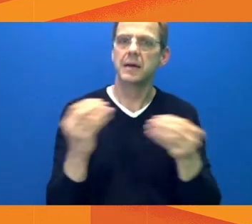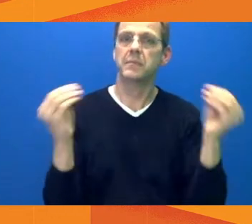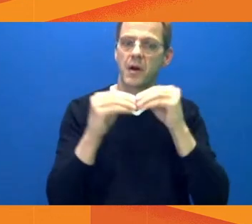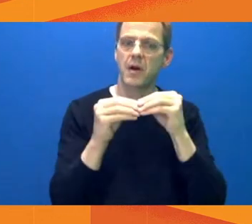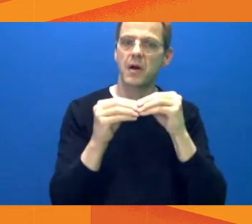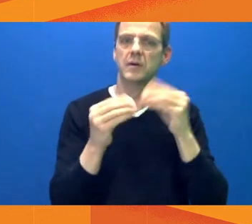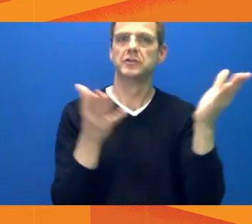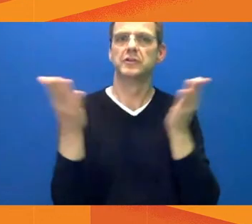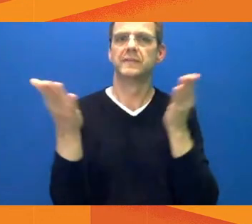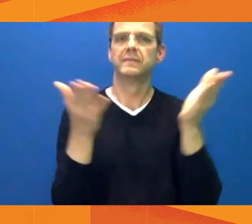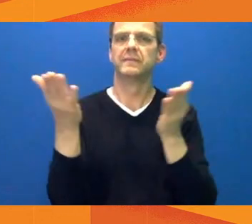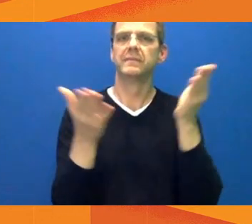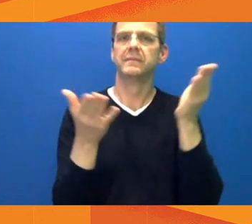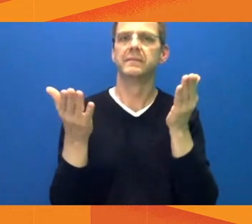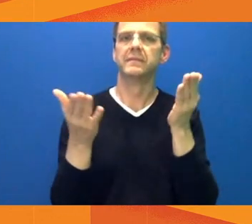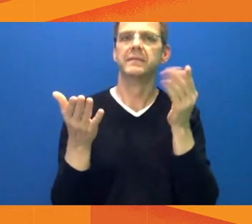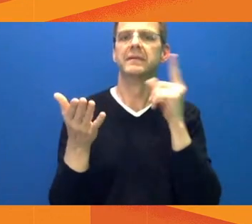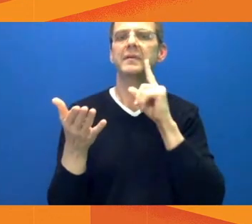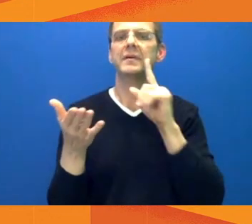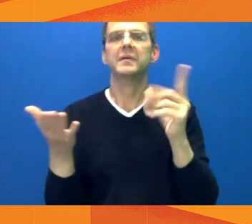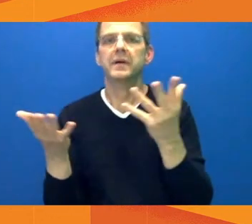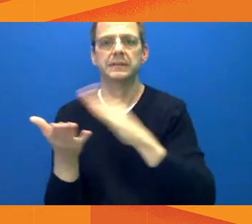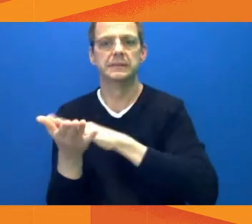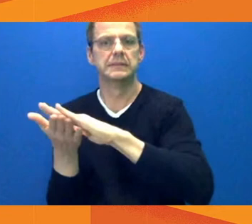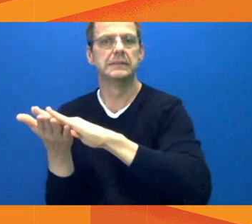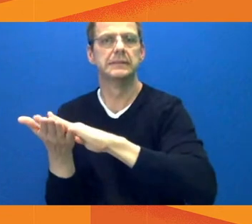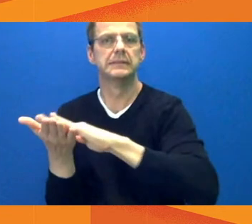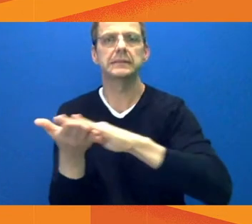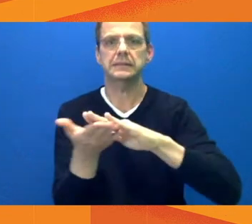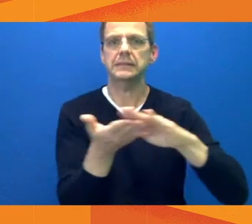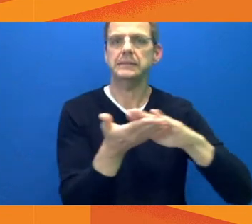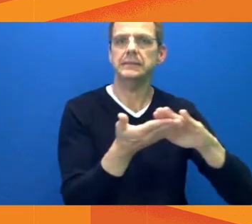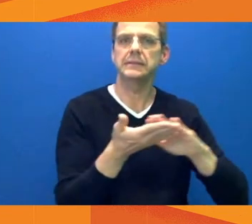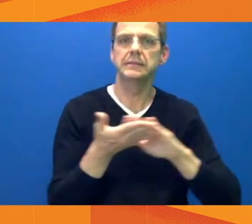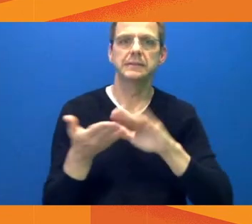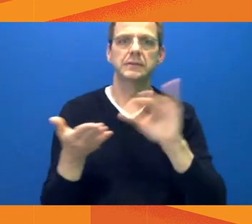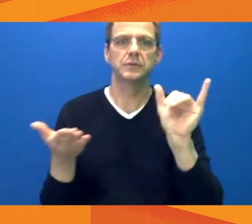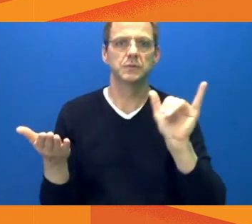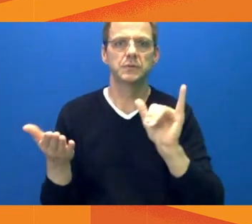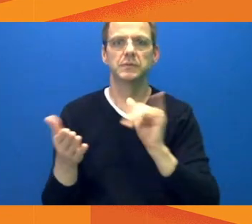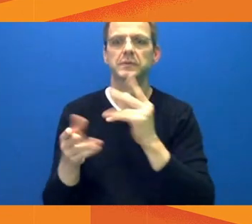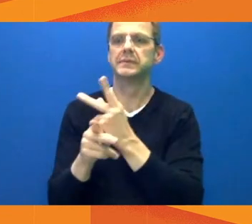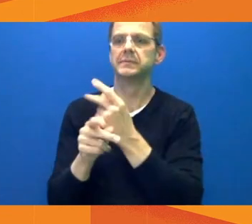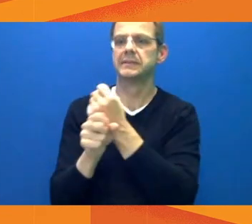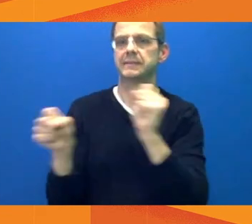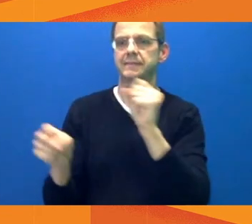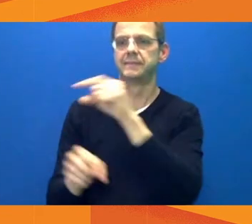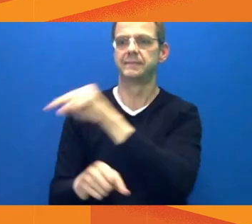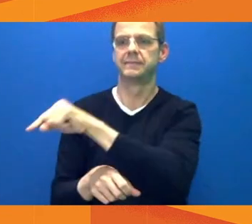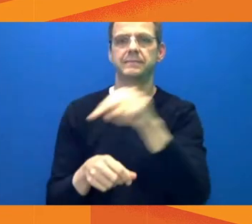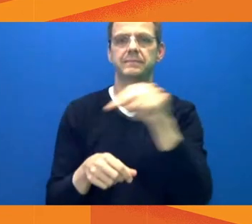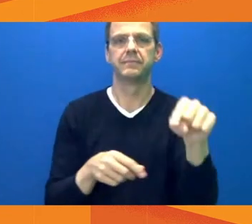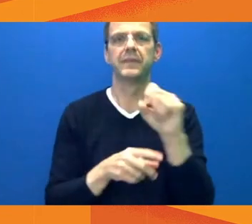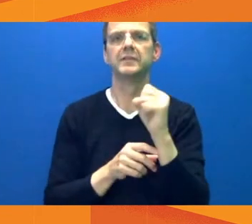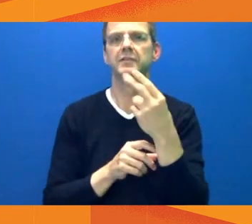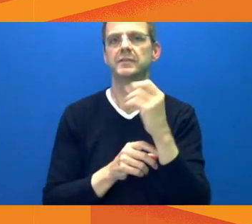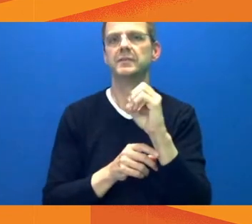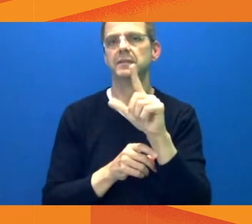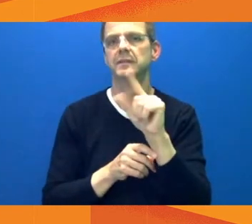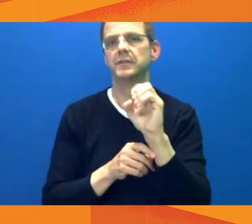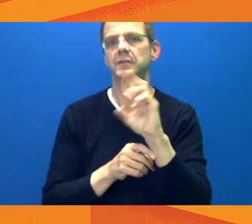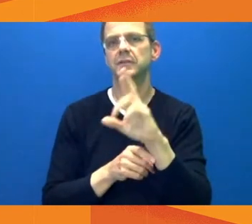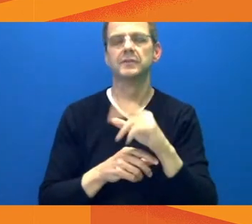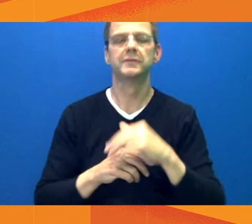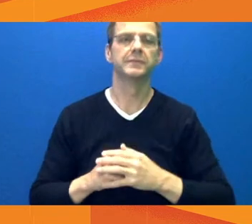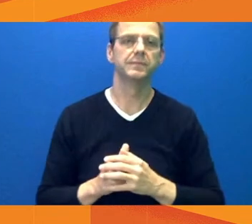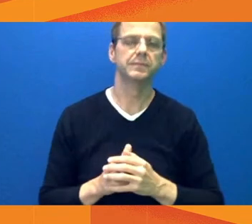websites linked from the City of Edmonton website and sent directly to residents and stakeholders directly around each location. Now, there's still a